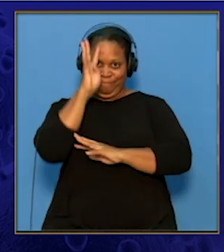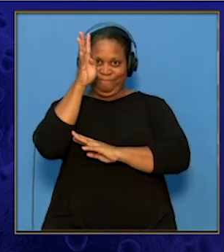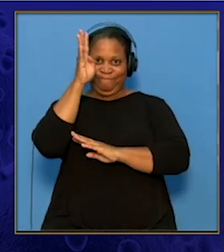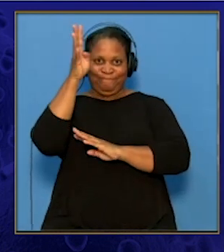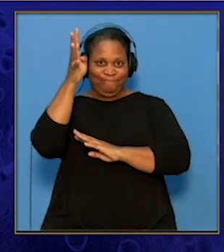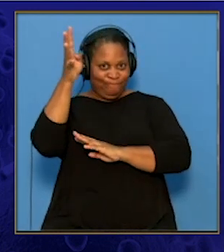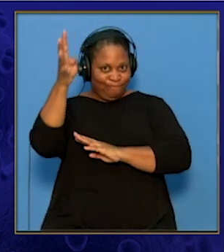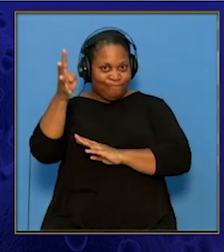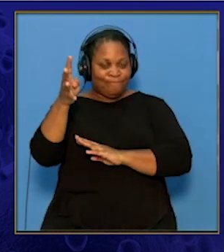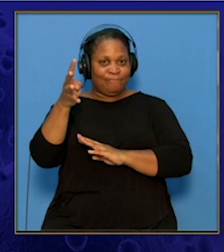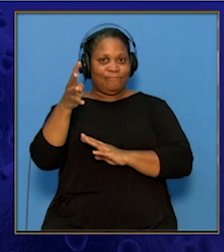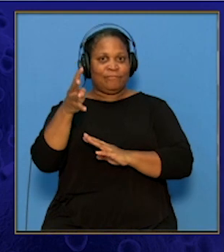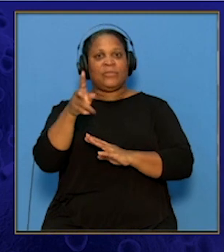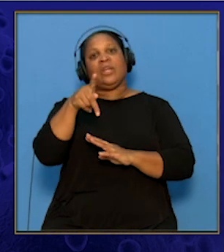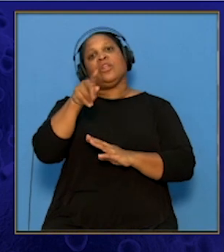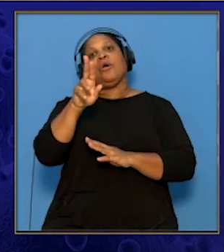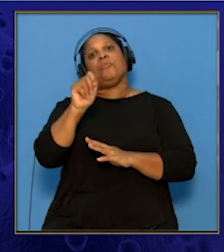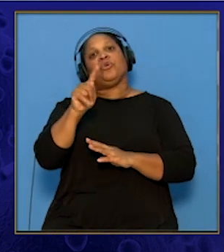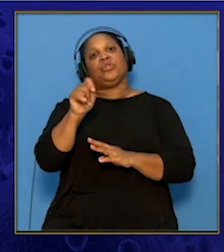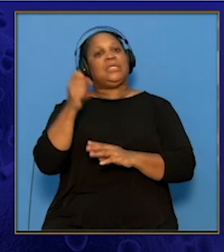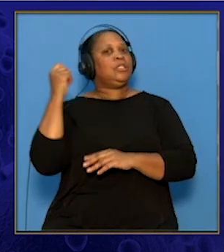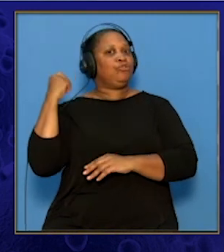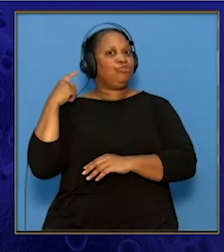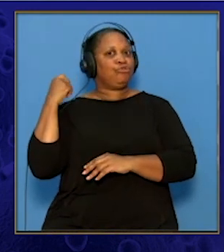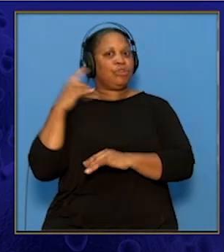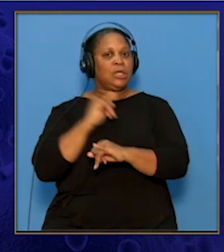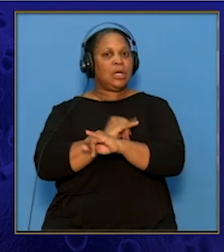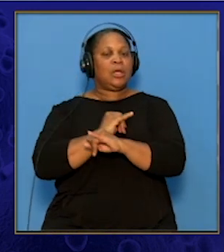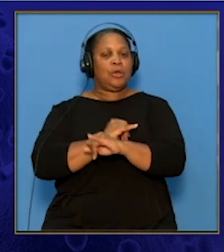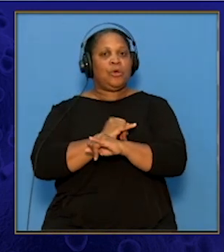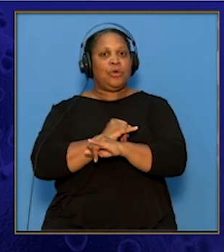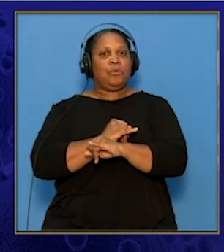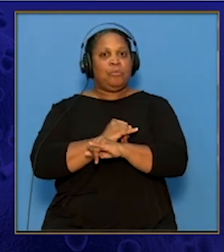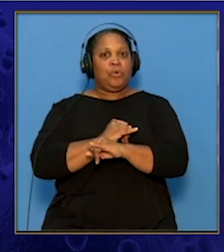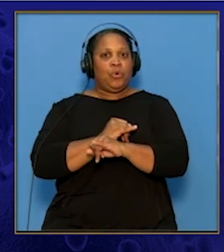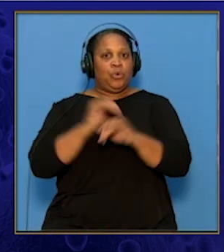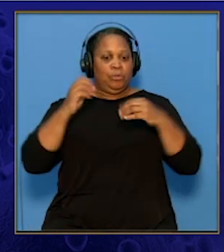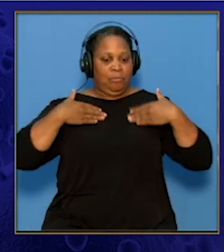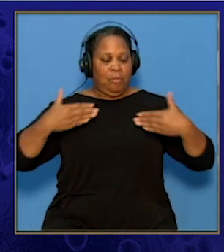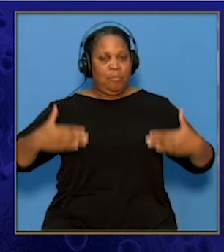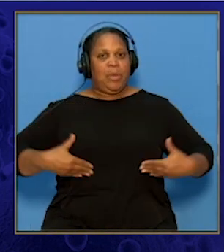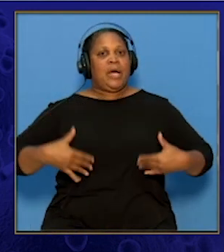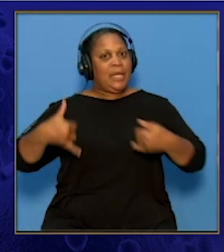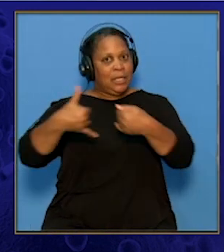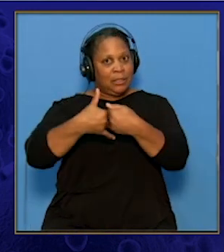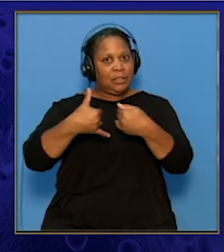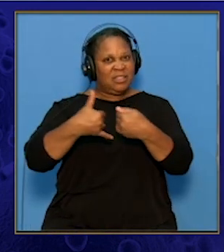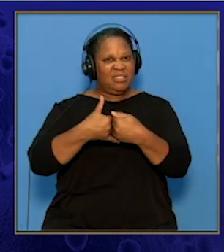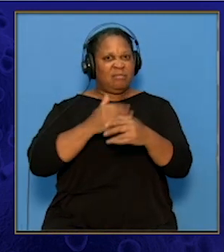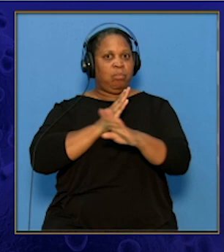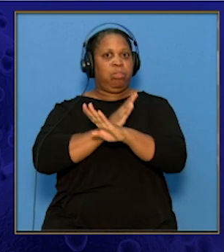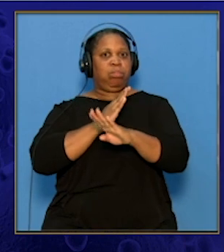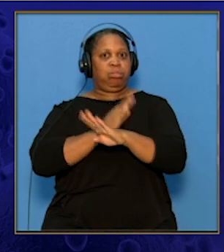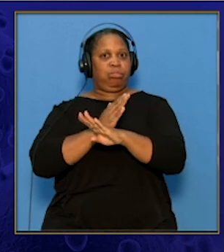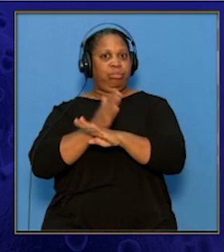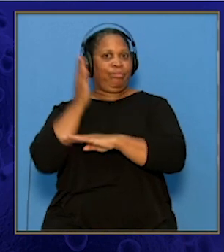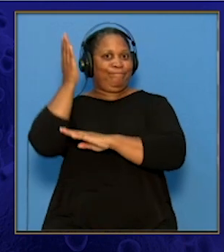and then trigger the immune system to create antibodies for any potential future infections.